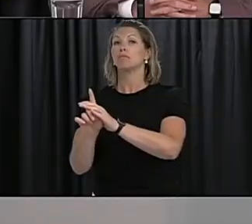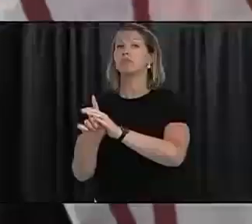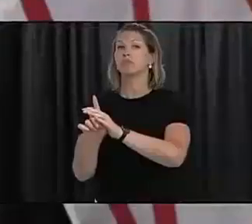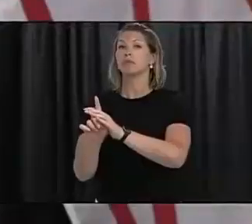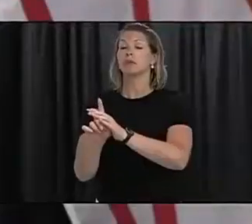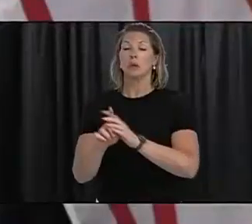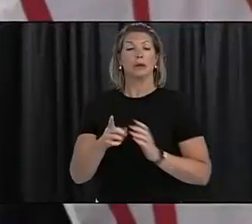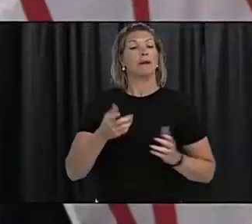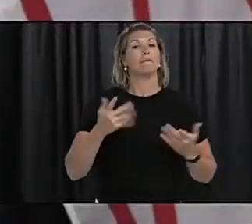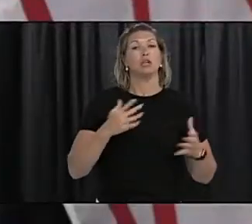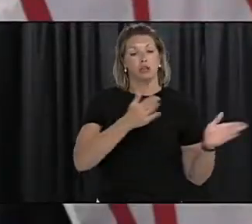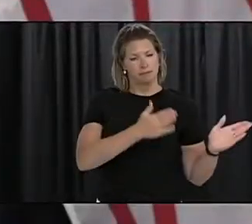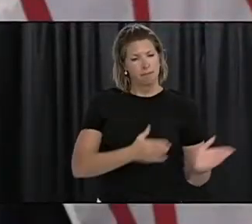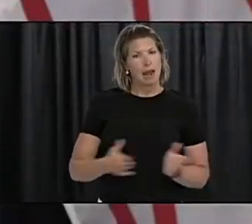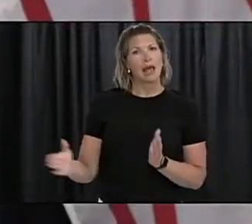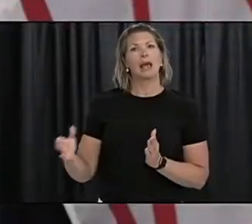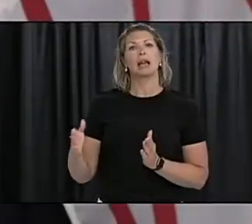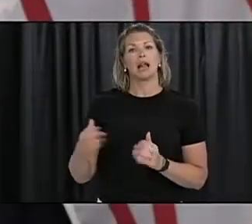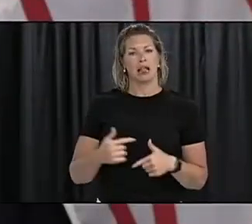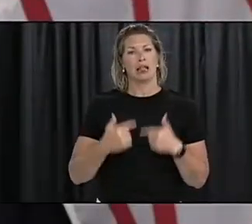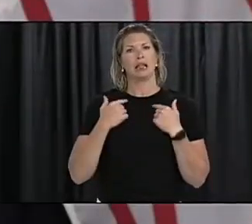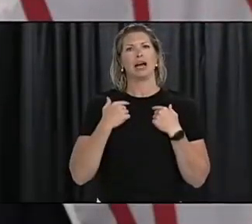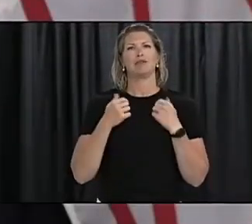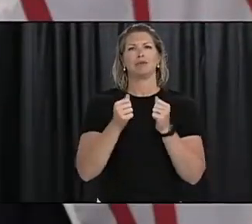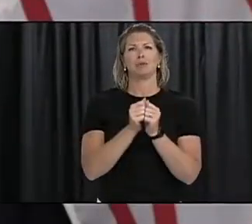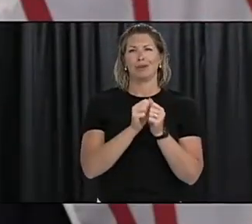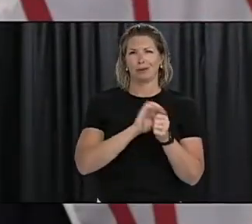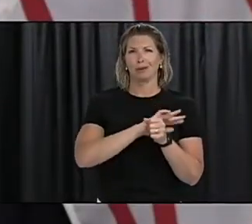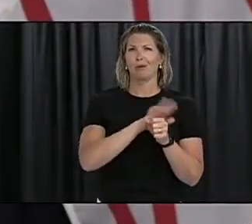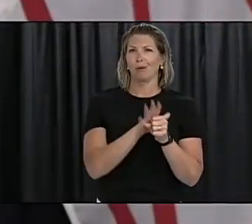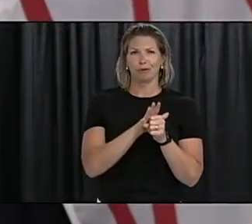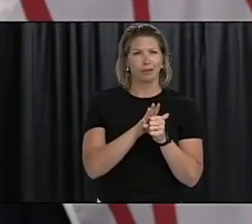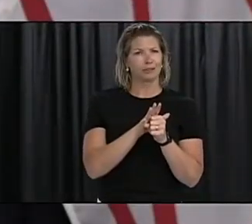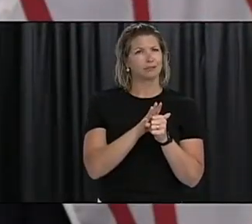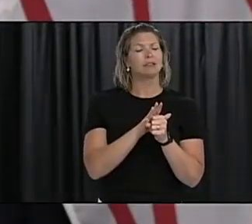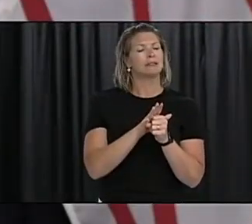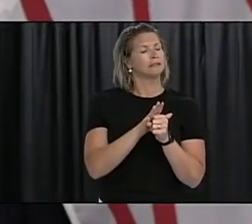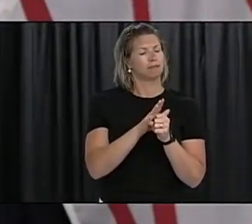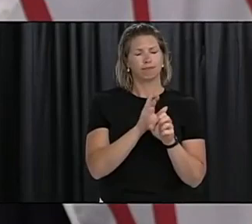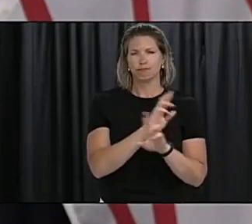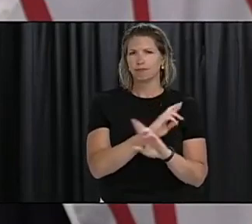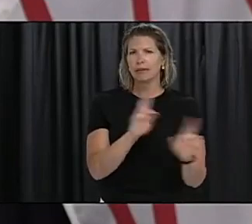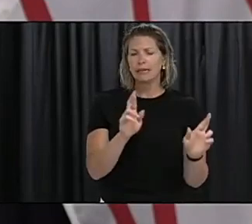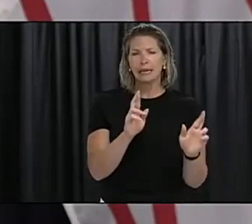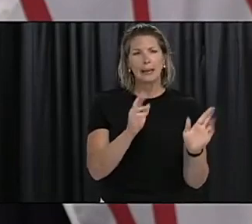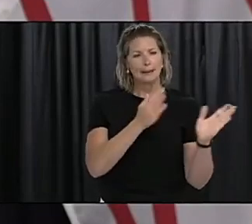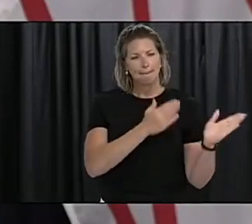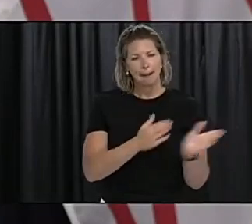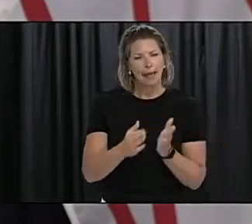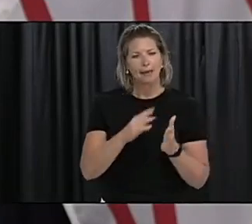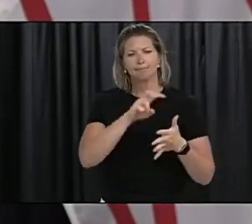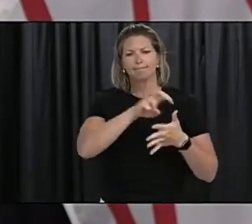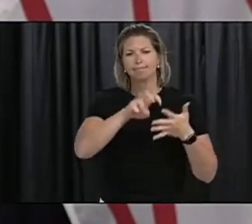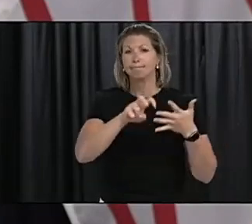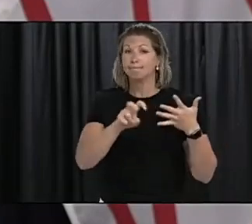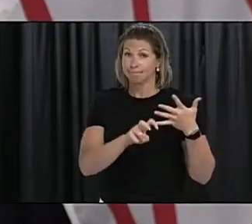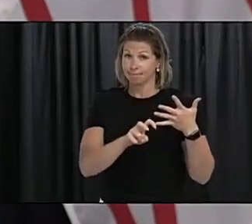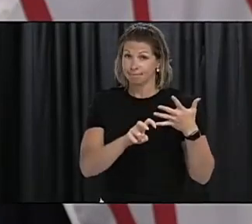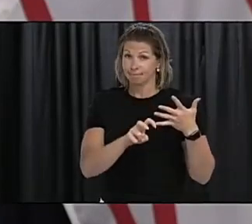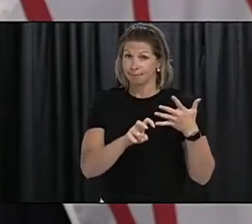we have done an incredible job in flattening the curve, and that new cases of COVID-19, well, it's not totally